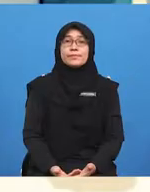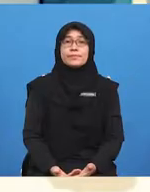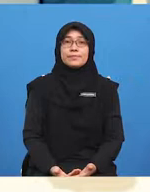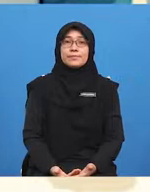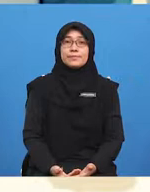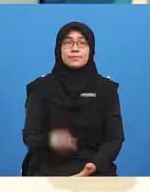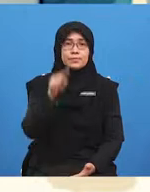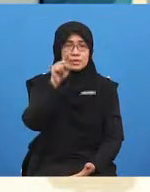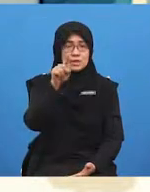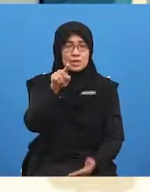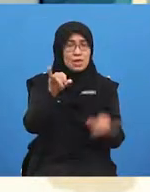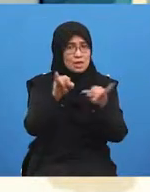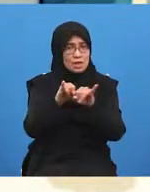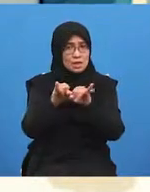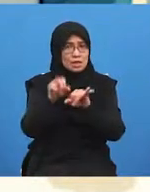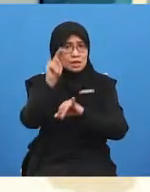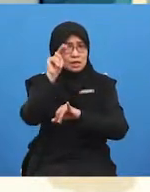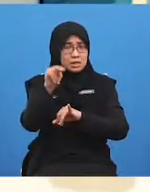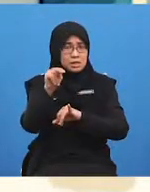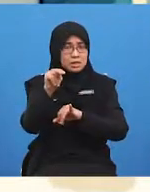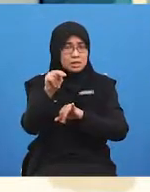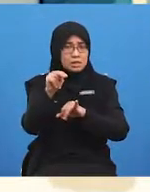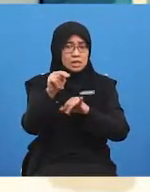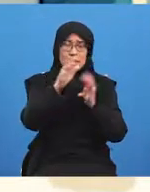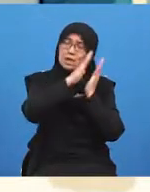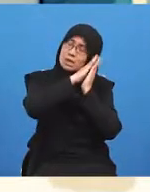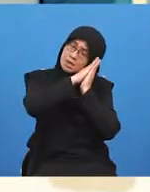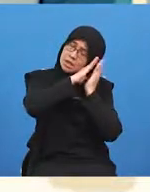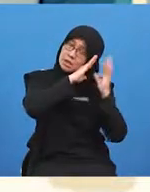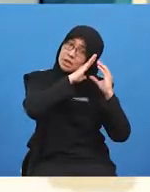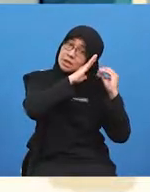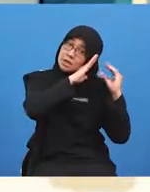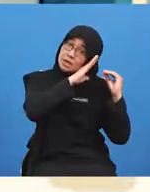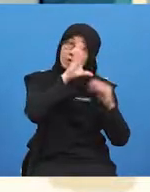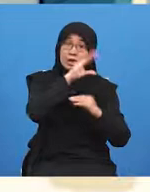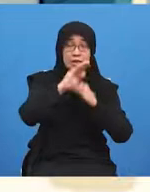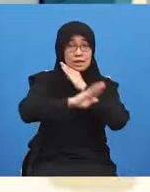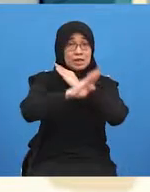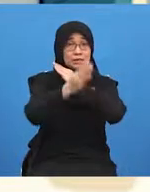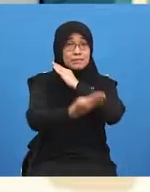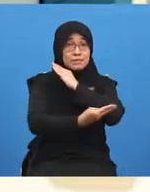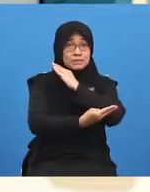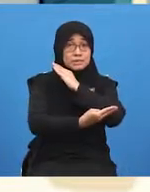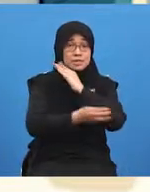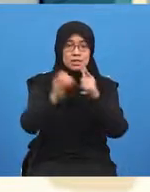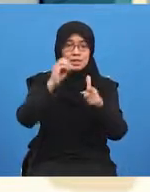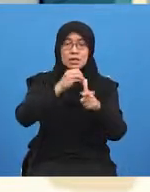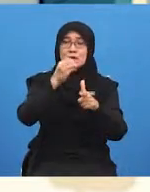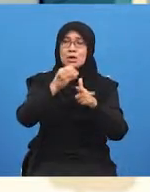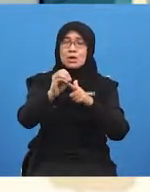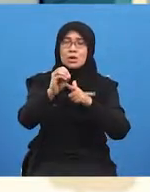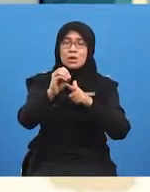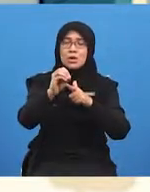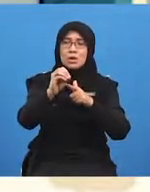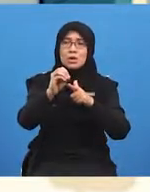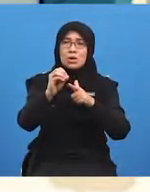you also will need a pillow and a basket or if you have something else that